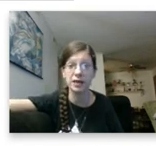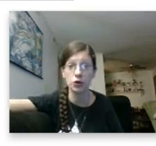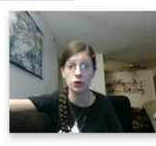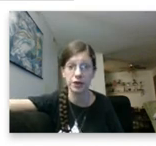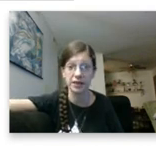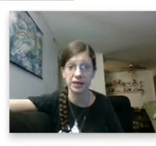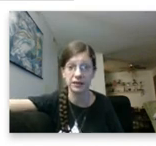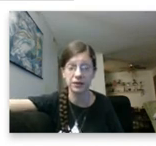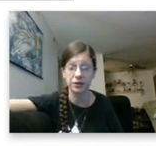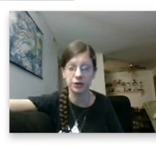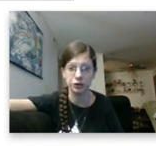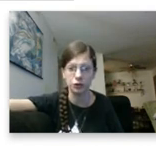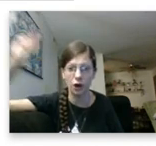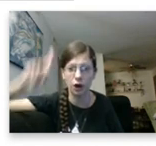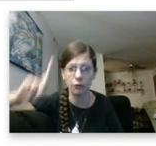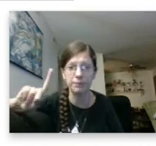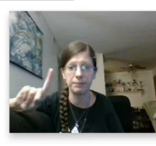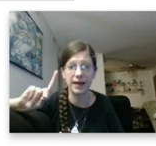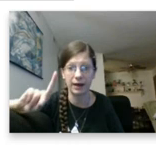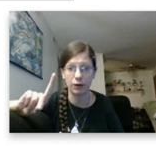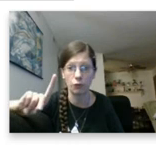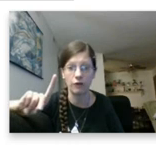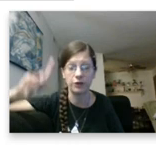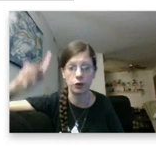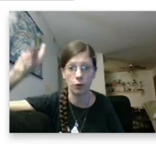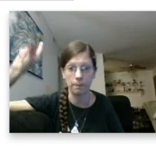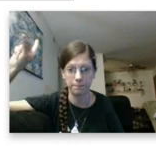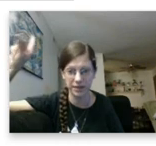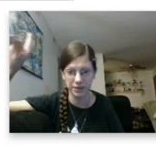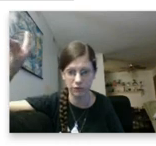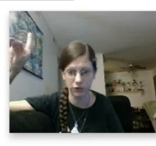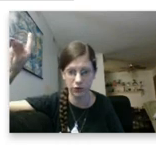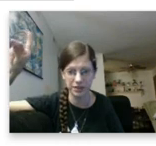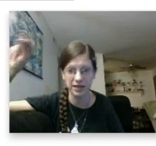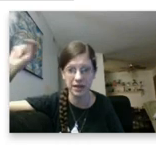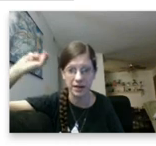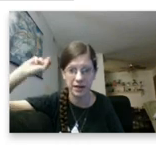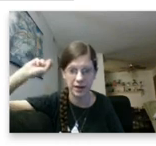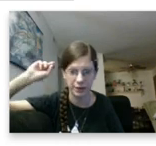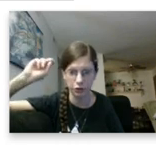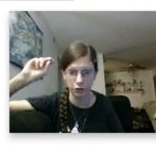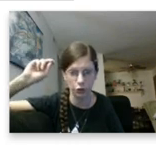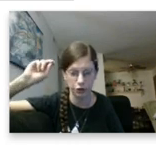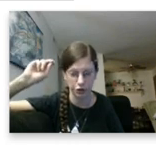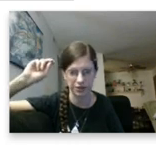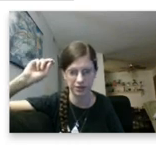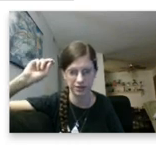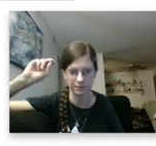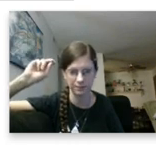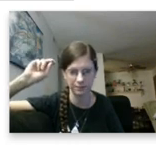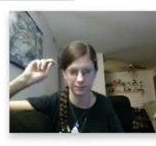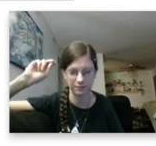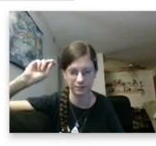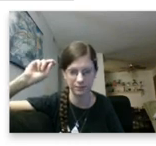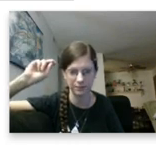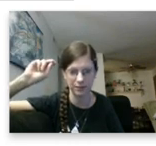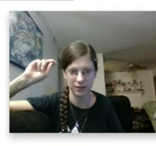other minority, you all would be out with your pitchforks and your torches.